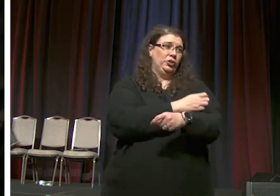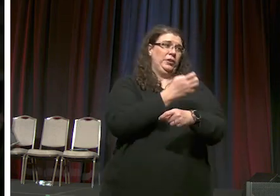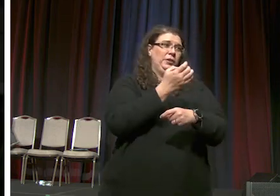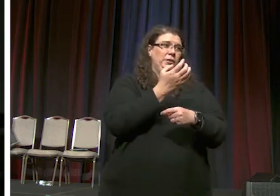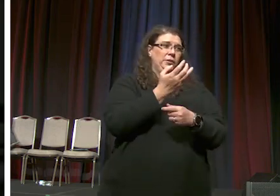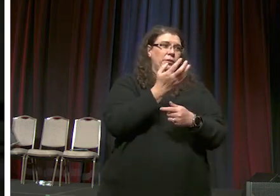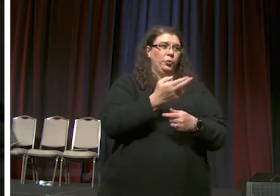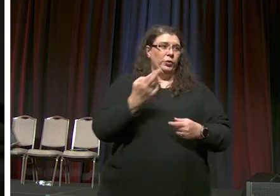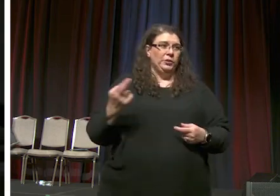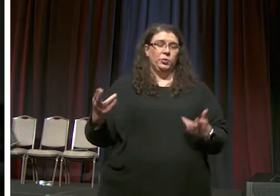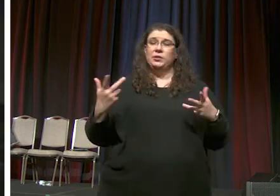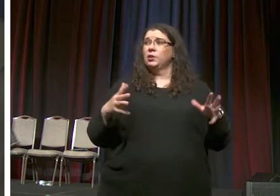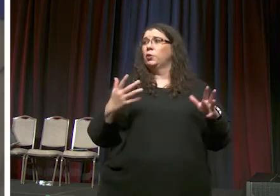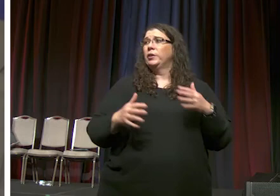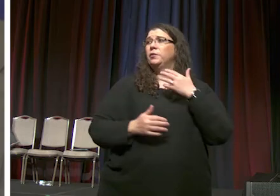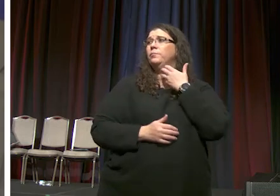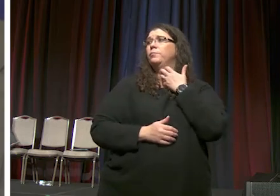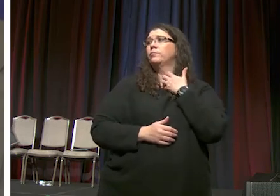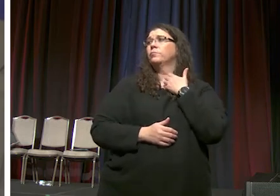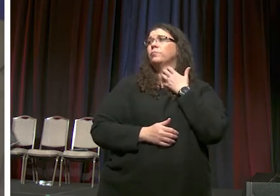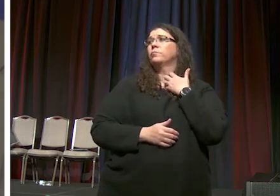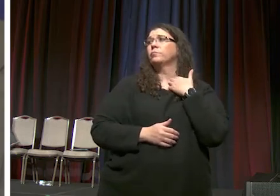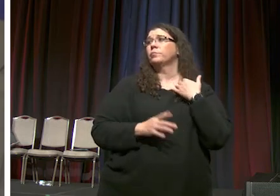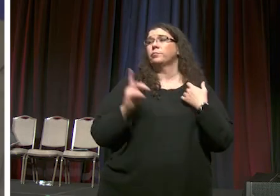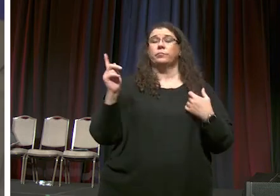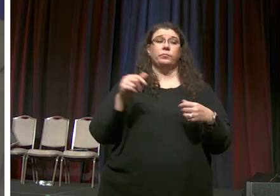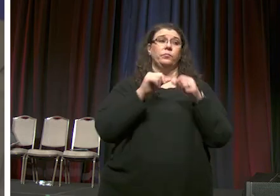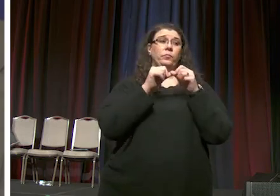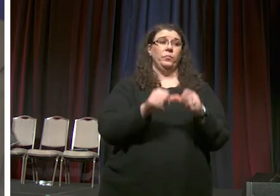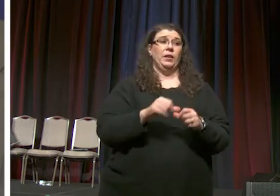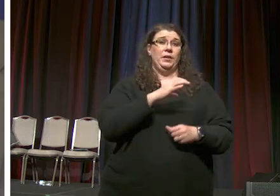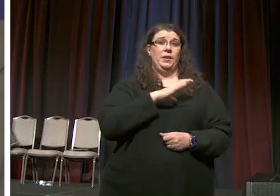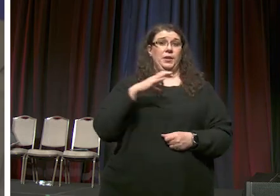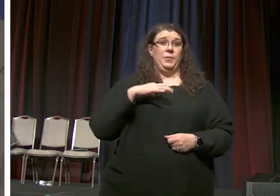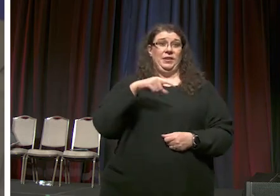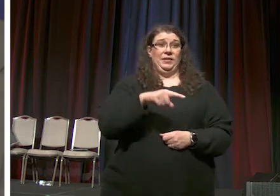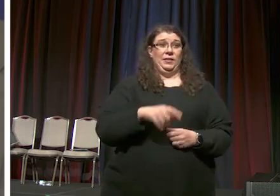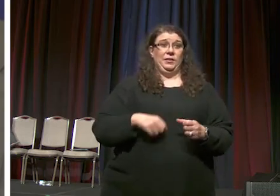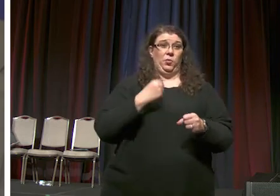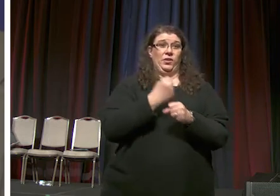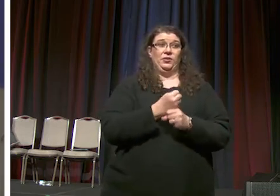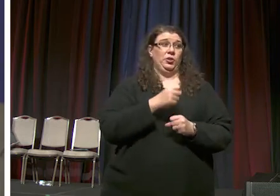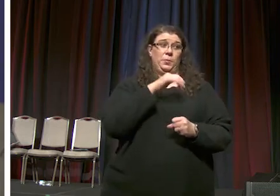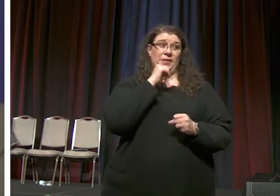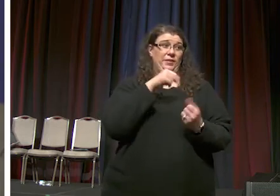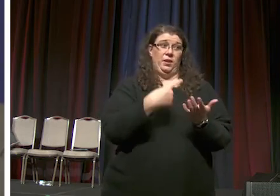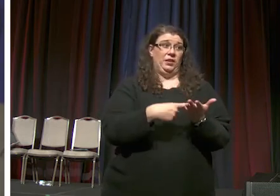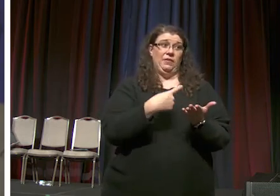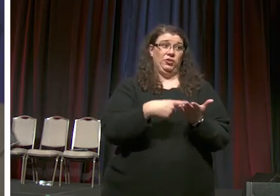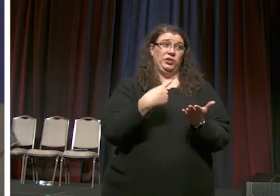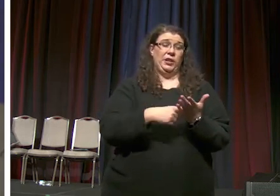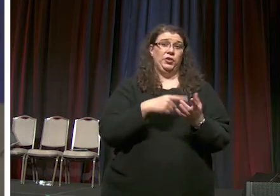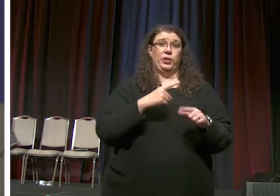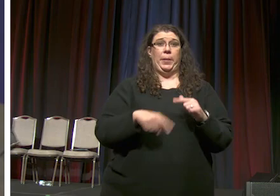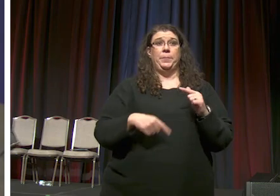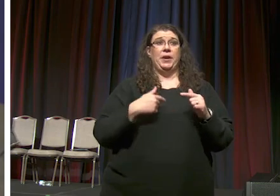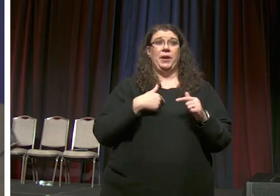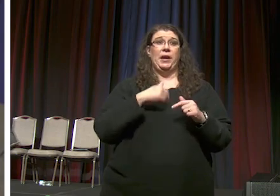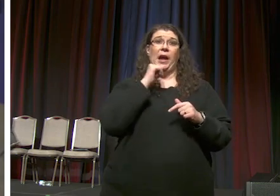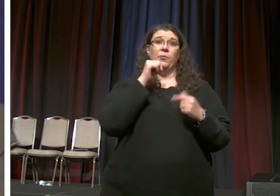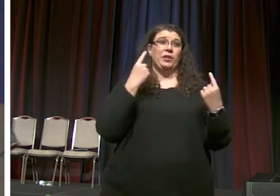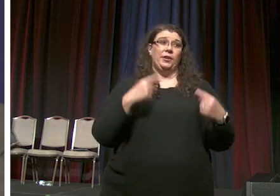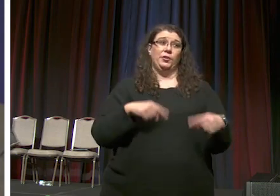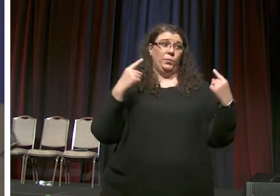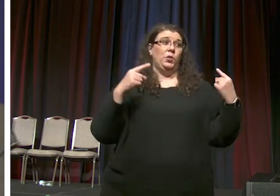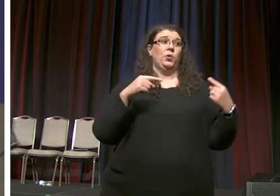already the standing committee this quadrennium did not take on that conversation but i would not dispute